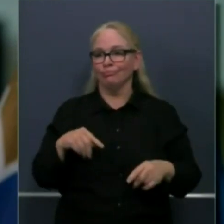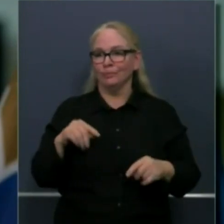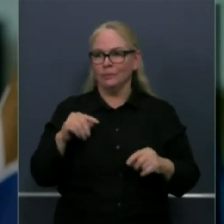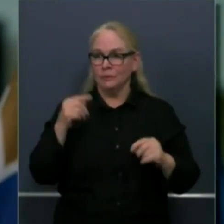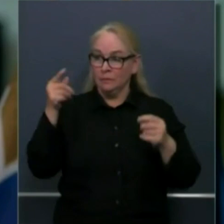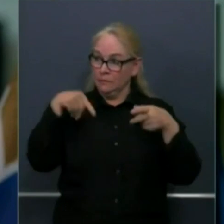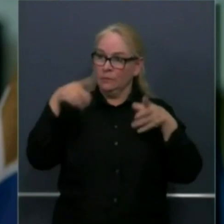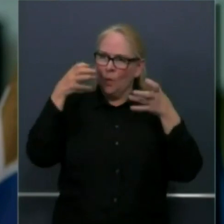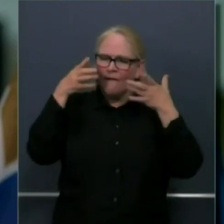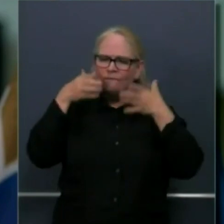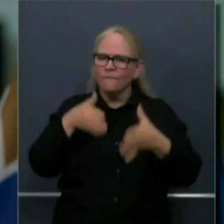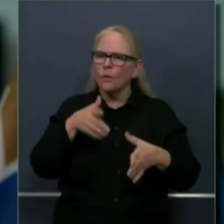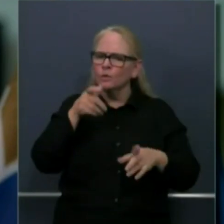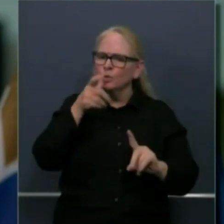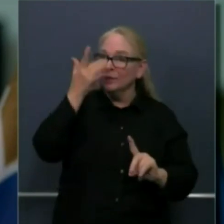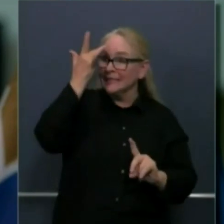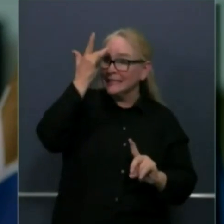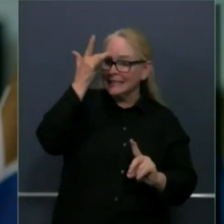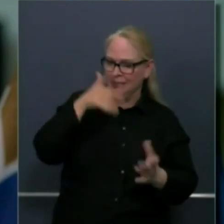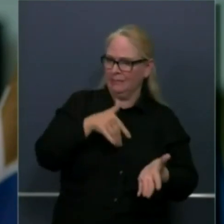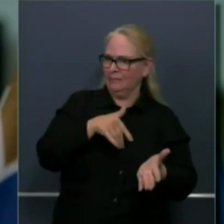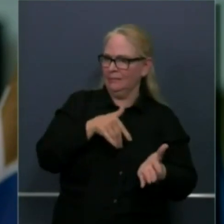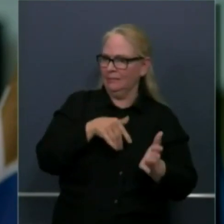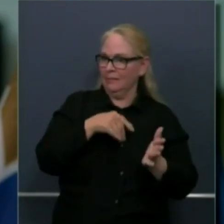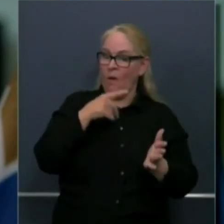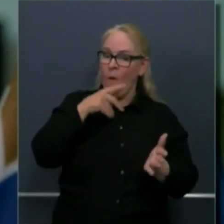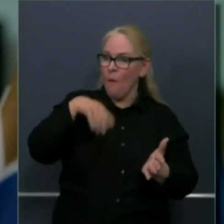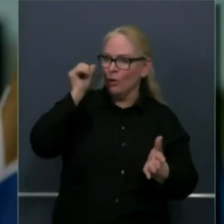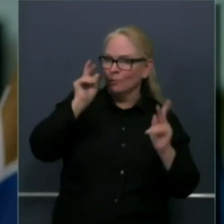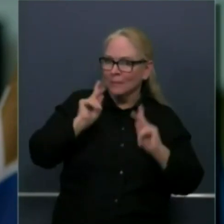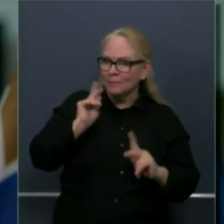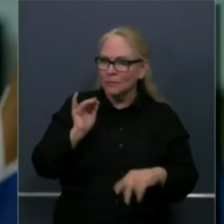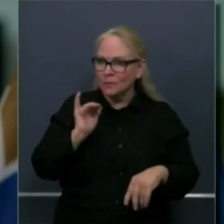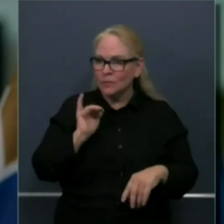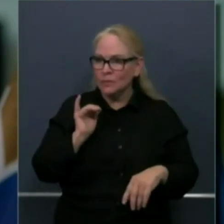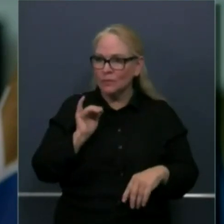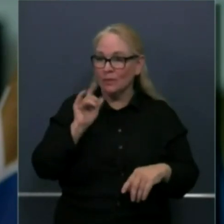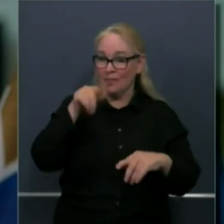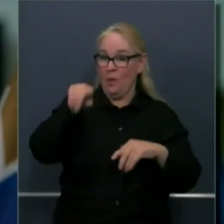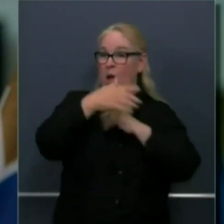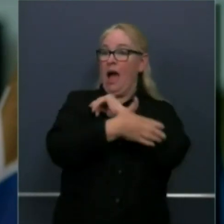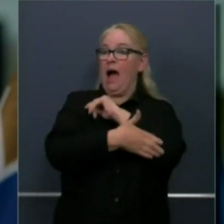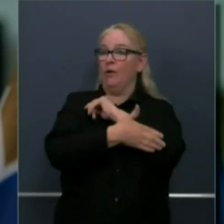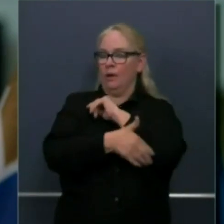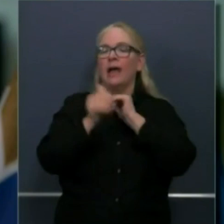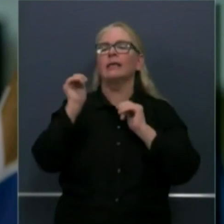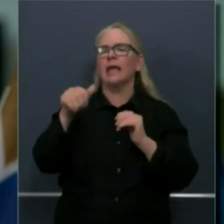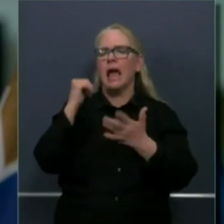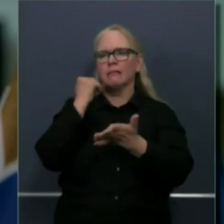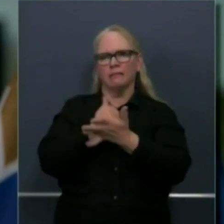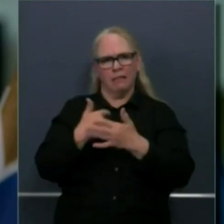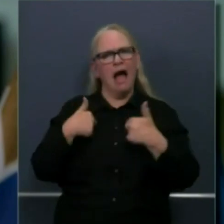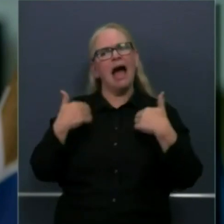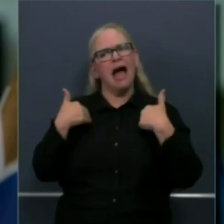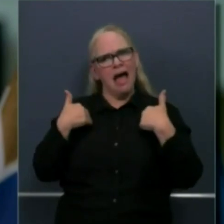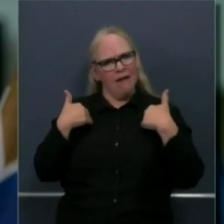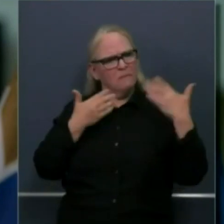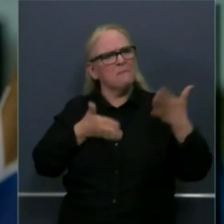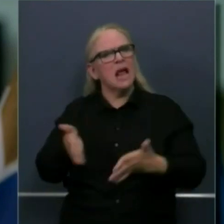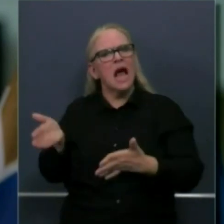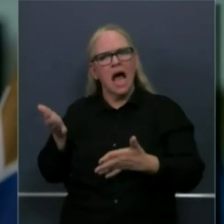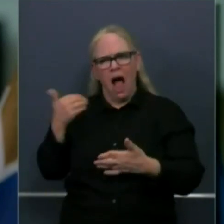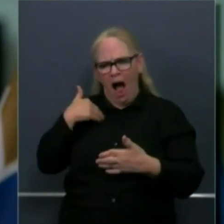vulnerable potential surge and self attesting that they have a plan to begin to modify these